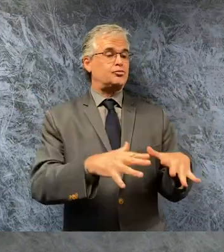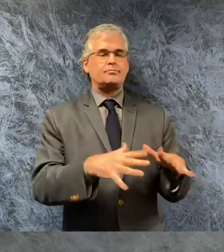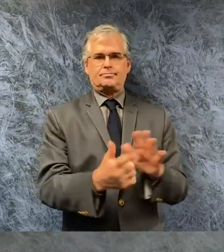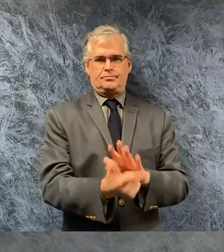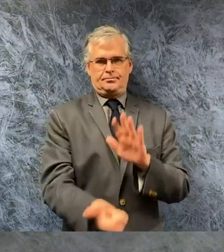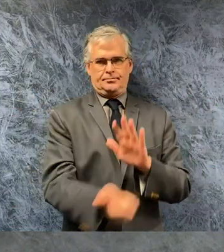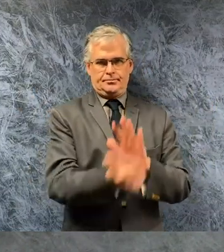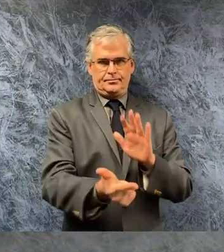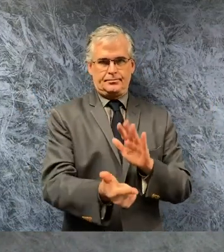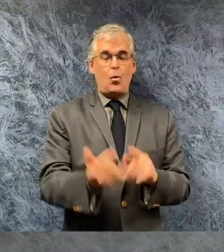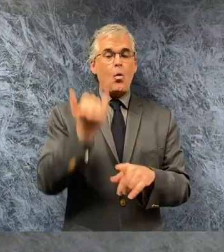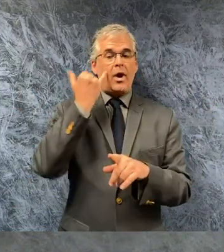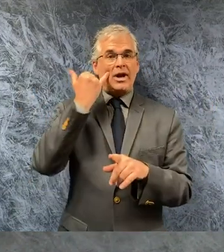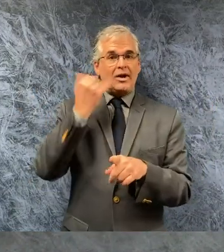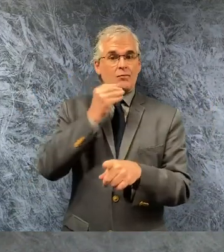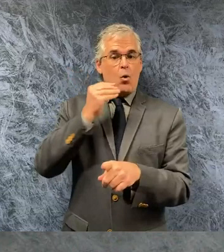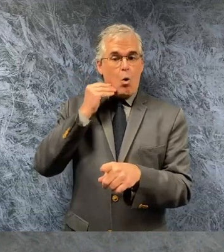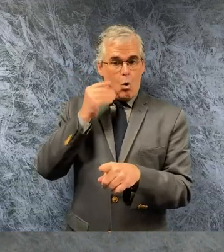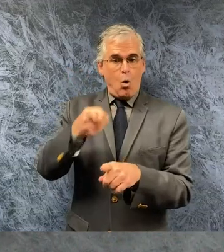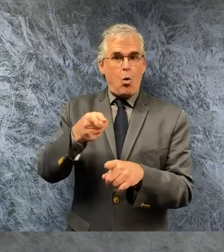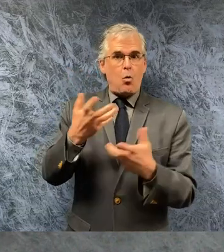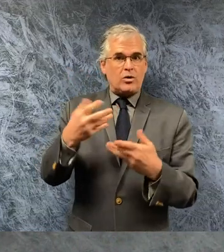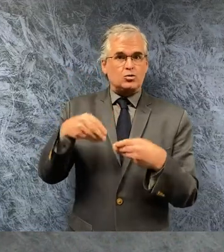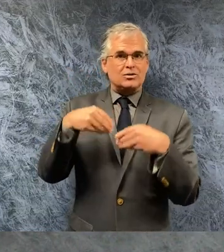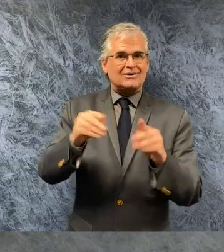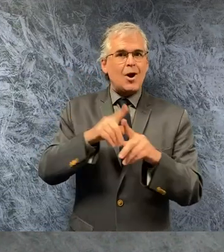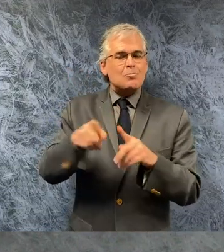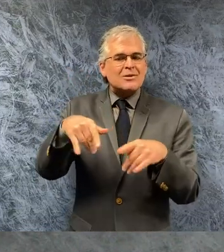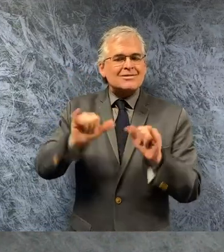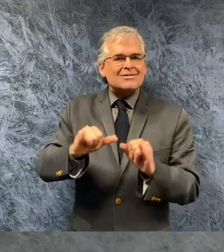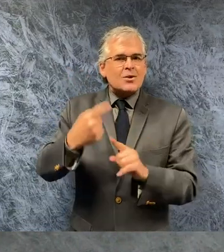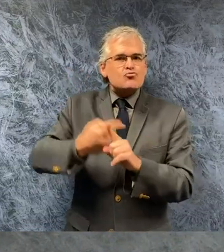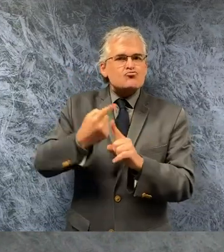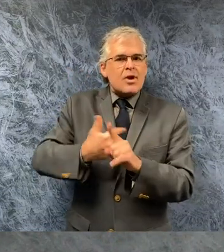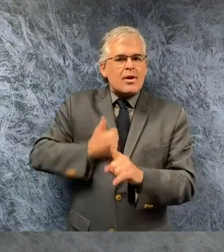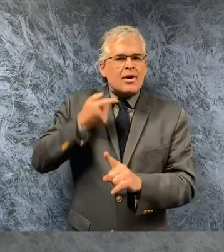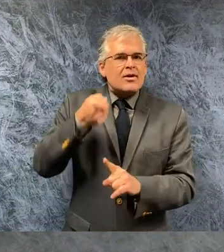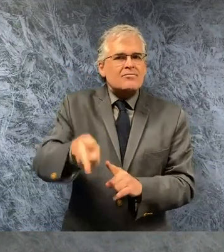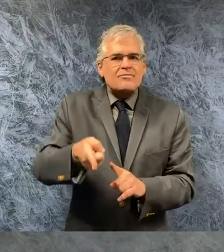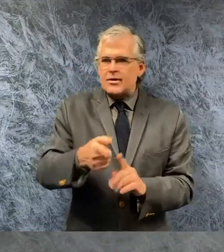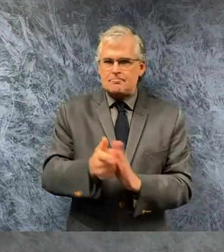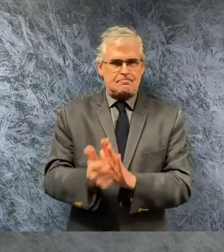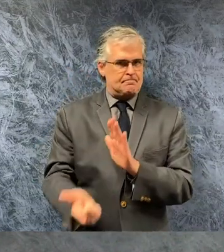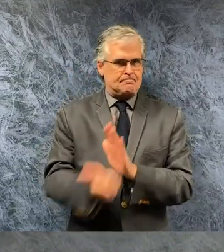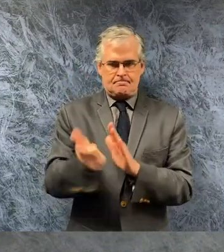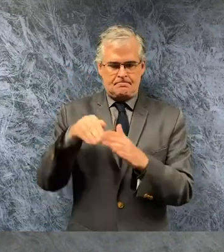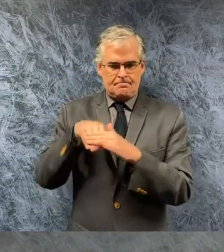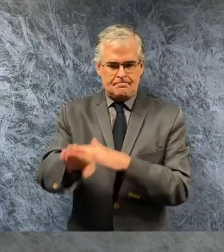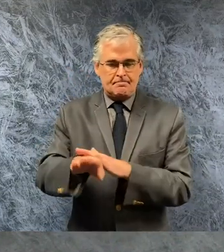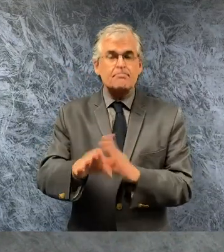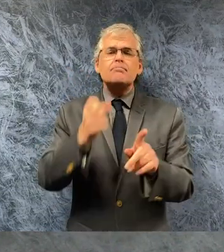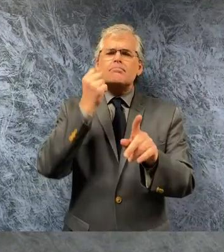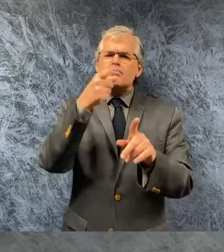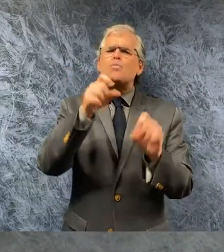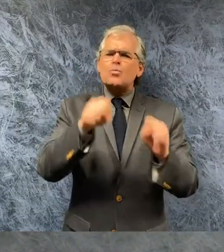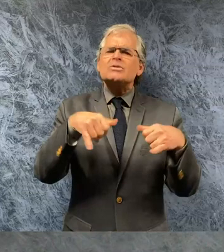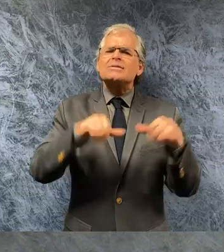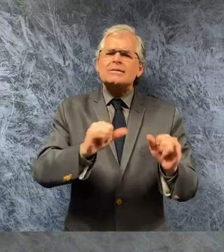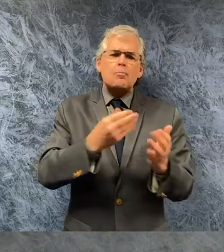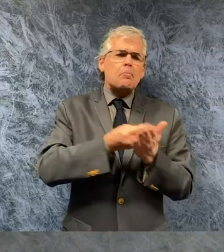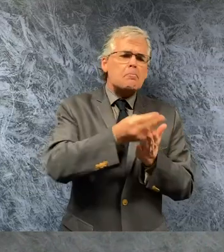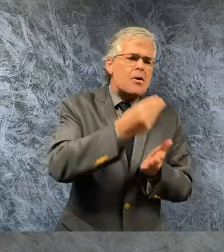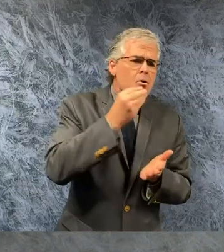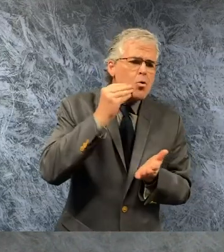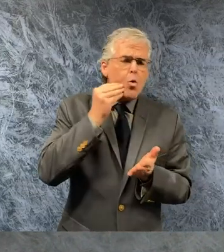i want to be very clear you can still buy and sell a home real estate agents can still use technology to virtually